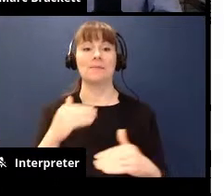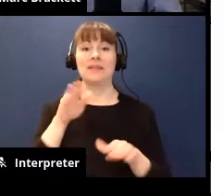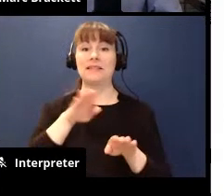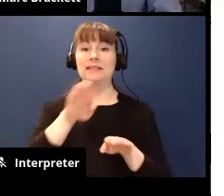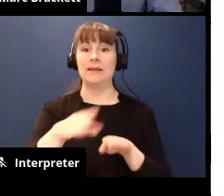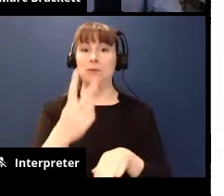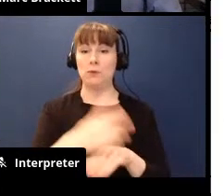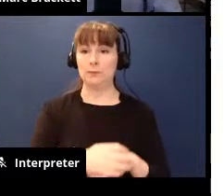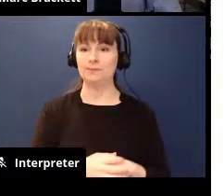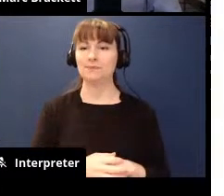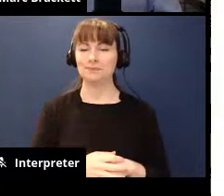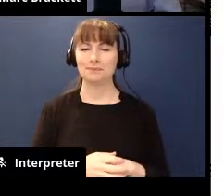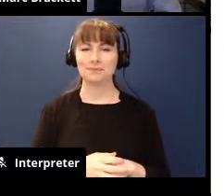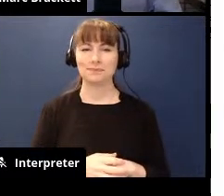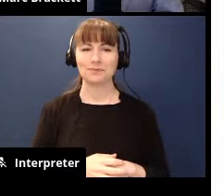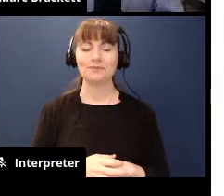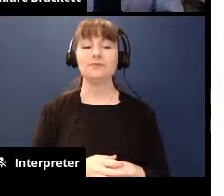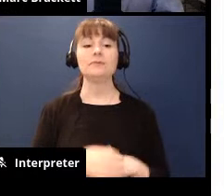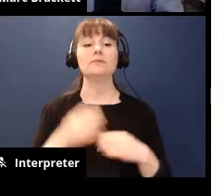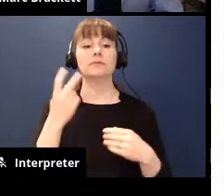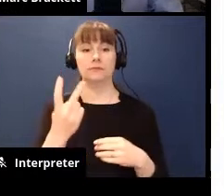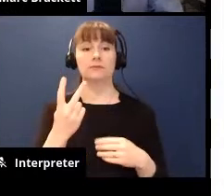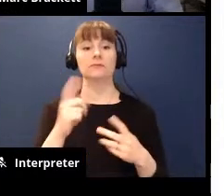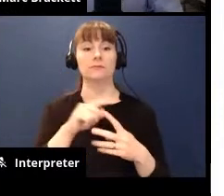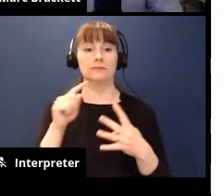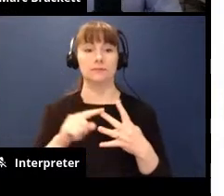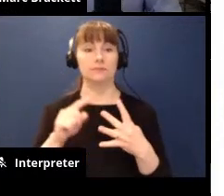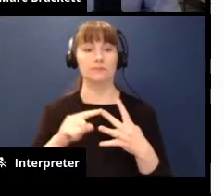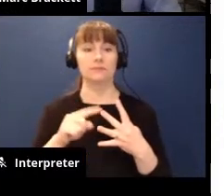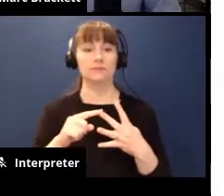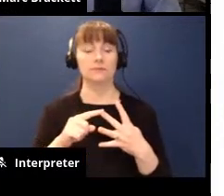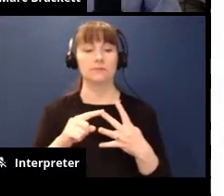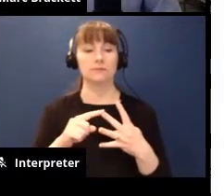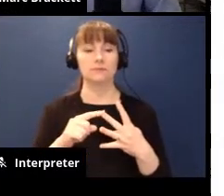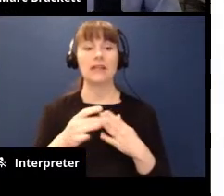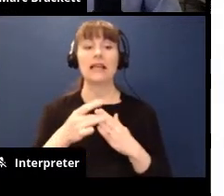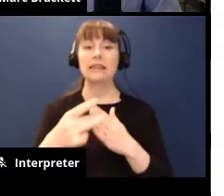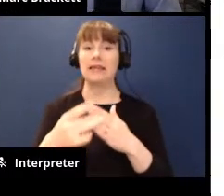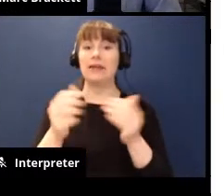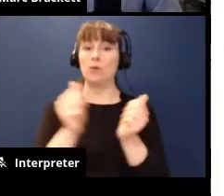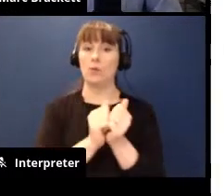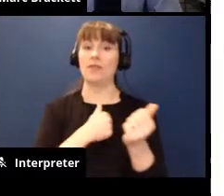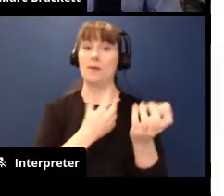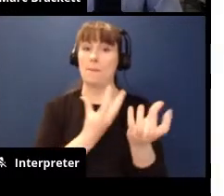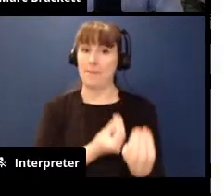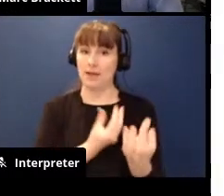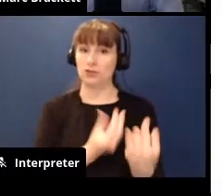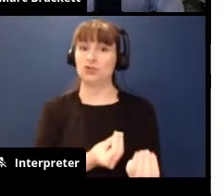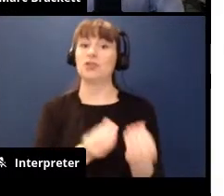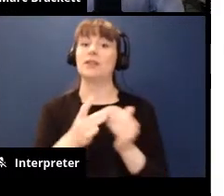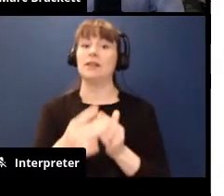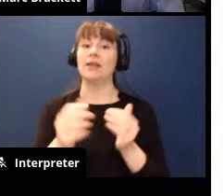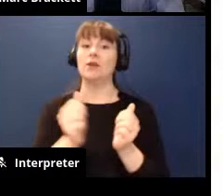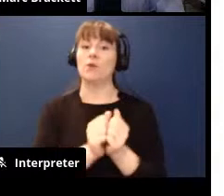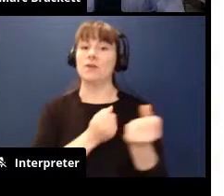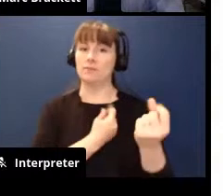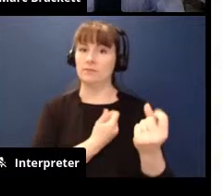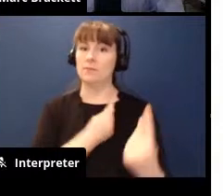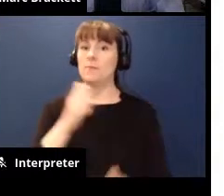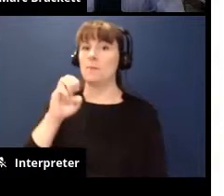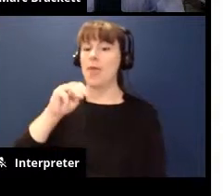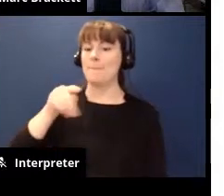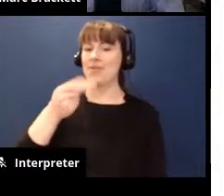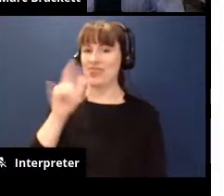step two is as you lead with compassion and empathy right just know that that is a